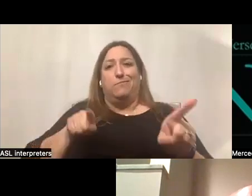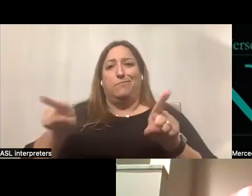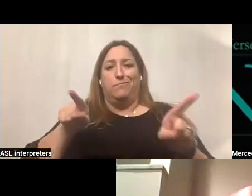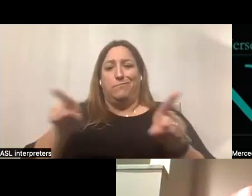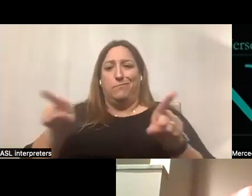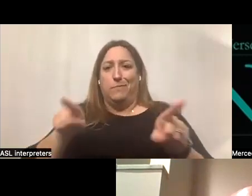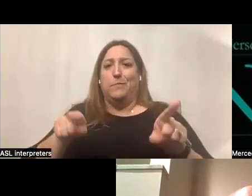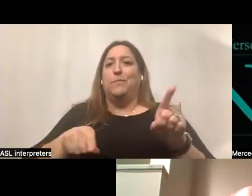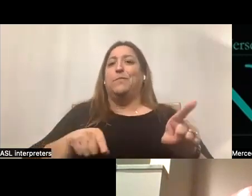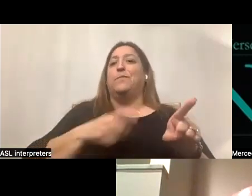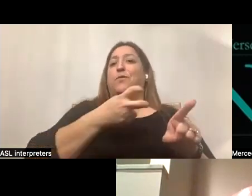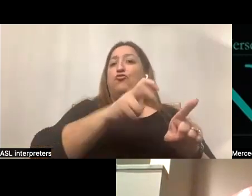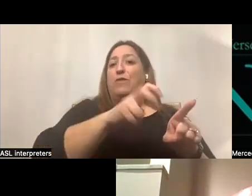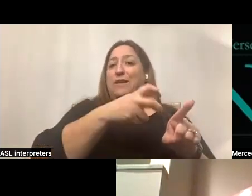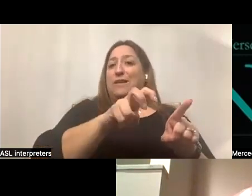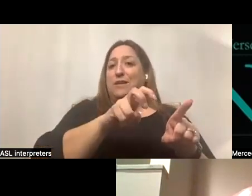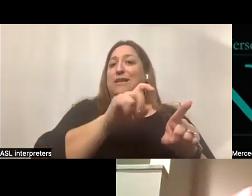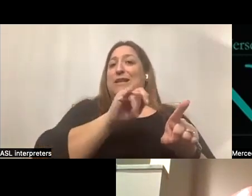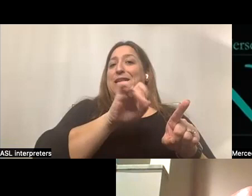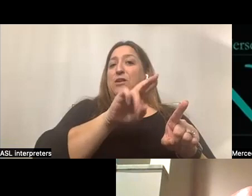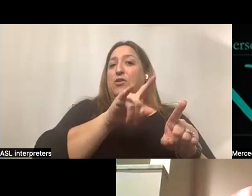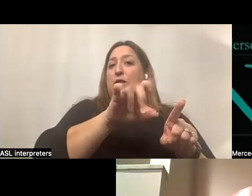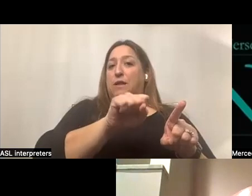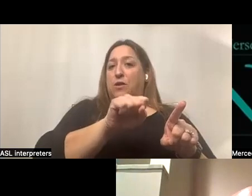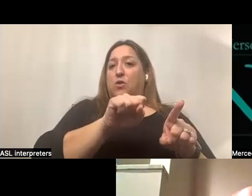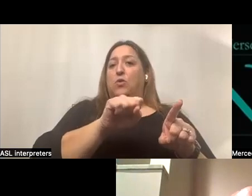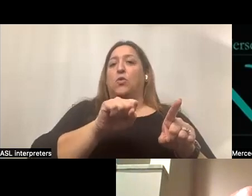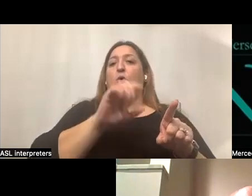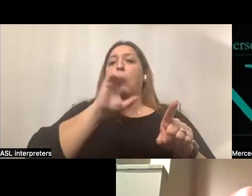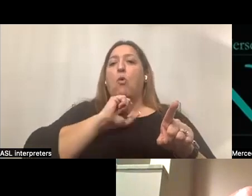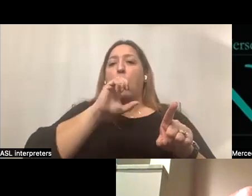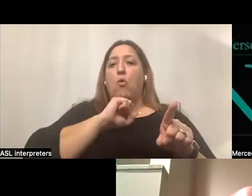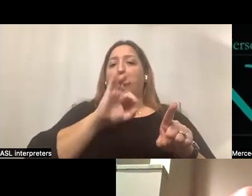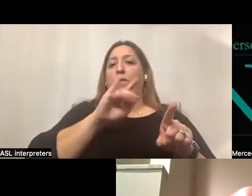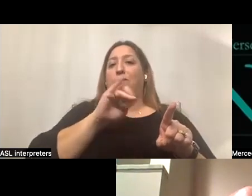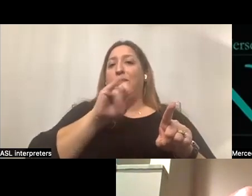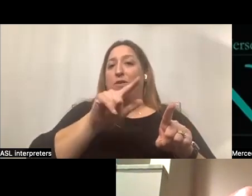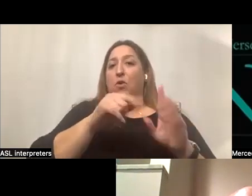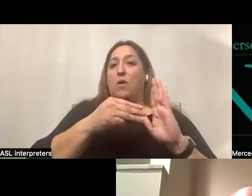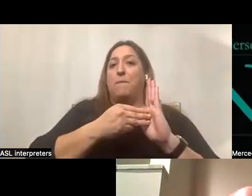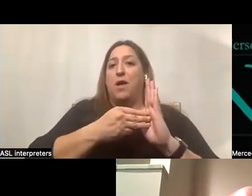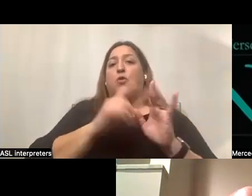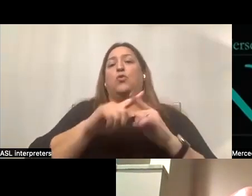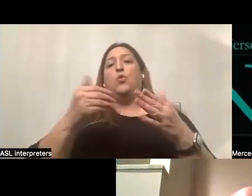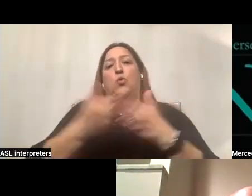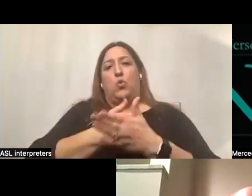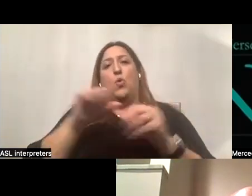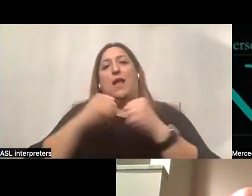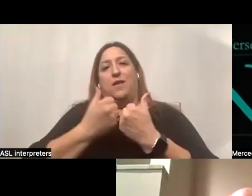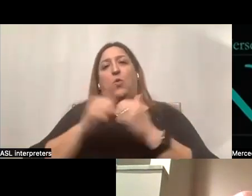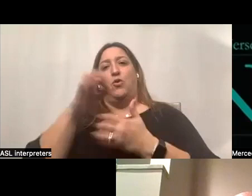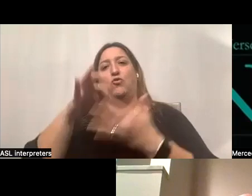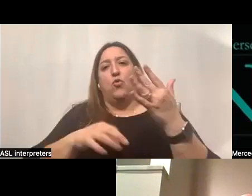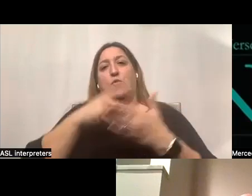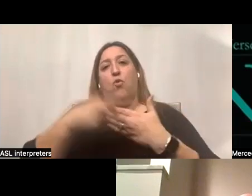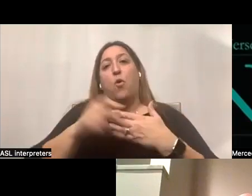are transitioning from Easter Seals' old fiscal intermediary model to the new agency with choice program, or